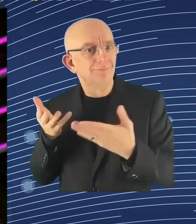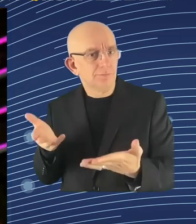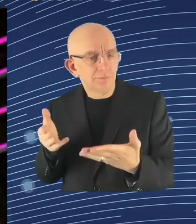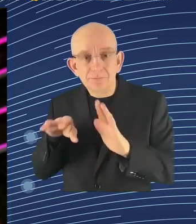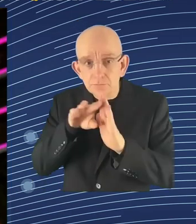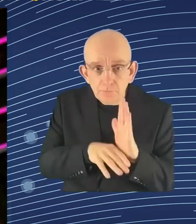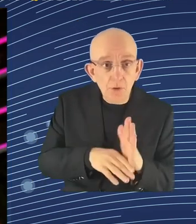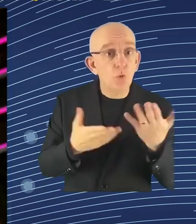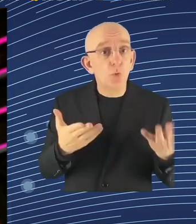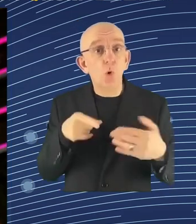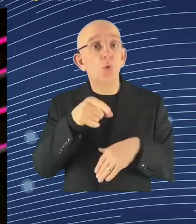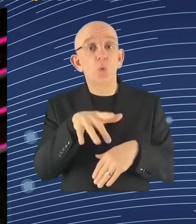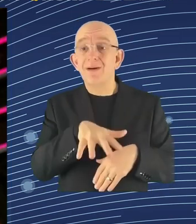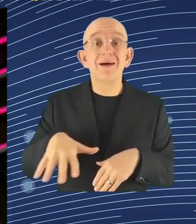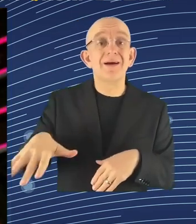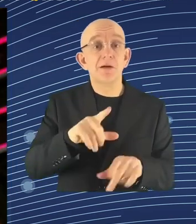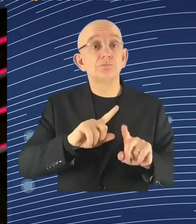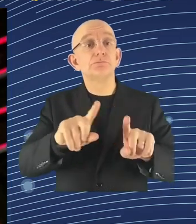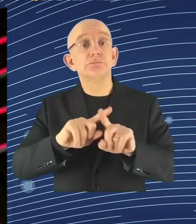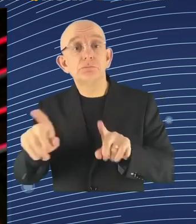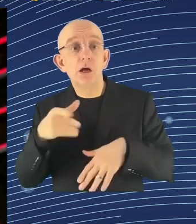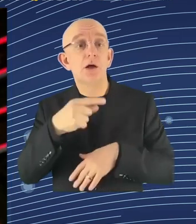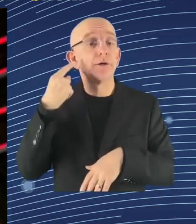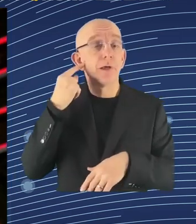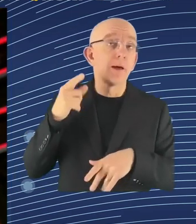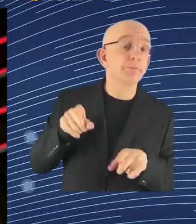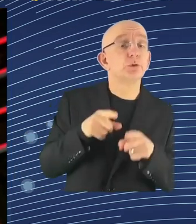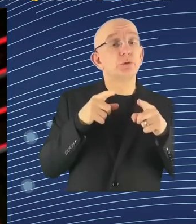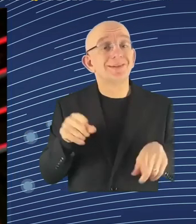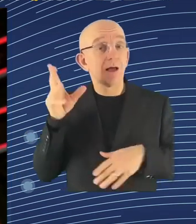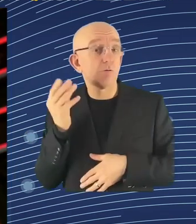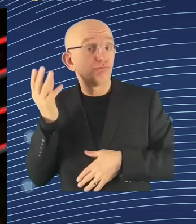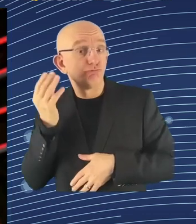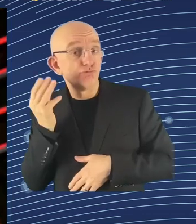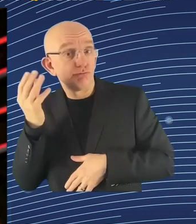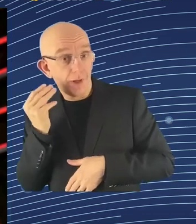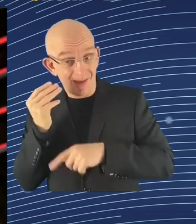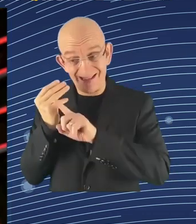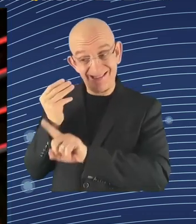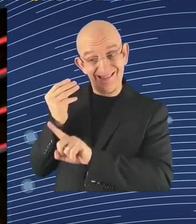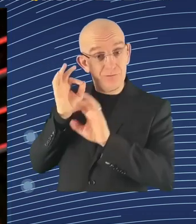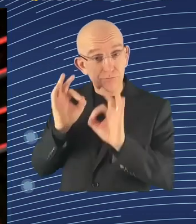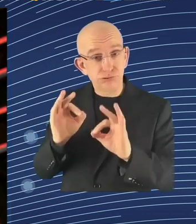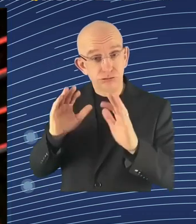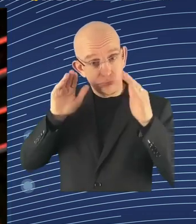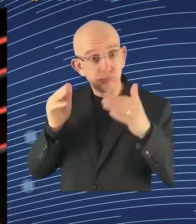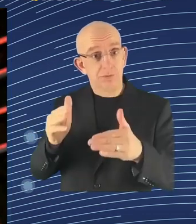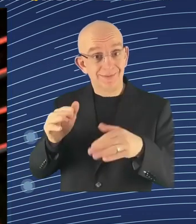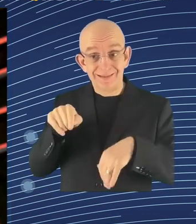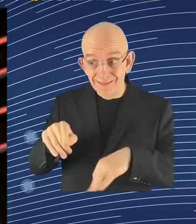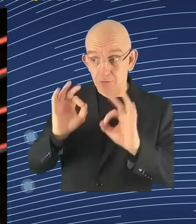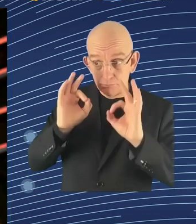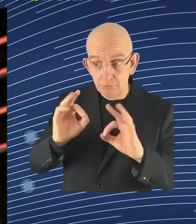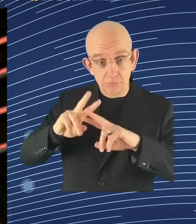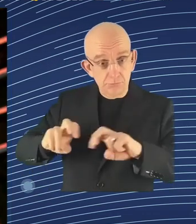whether you get a promotion or not. And this maybe sounds like some sort of weird futuristic idea, but it's not. We know that